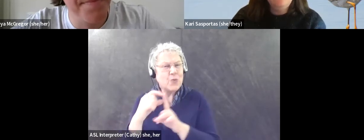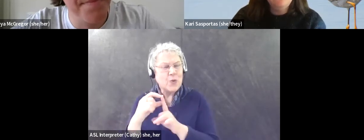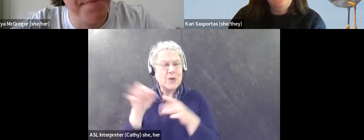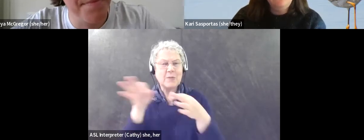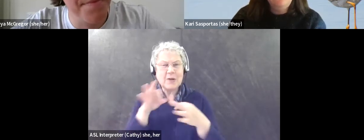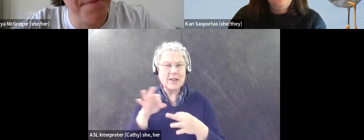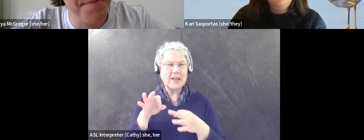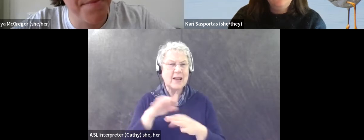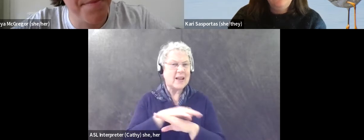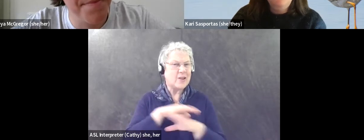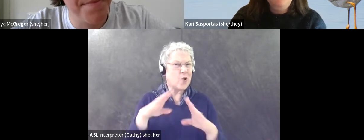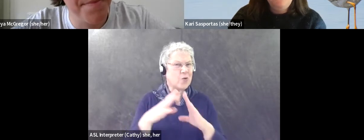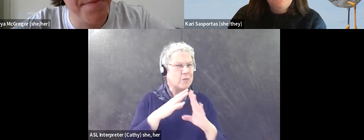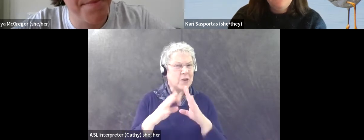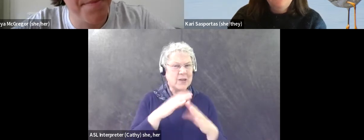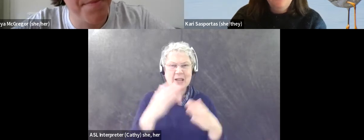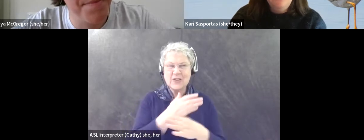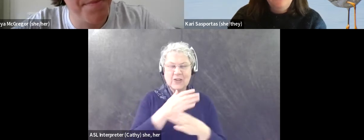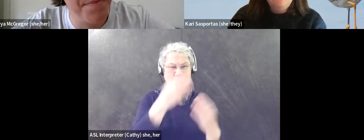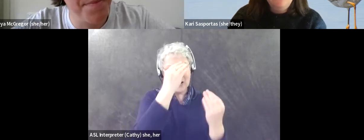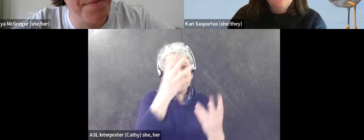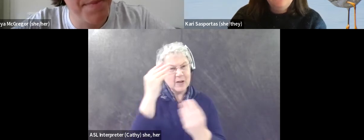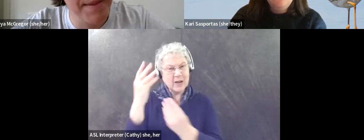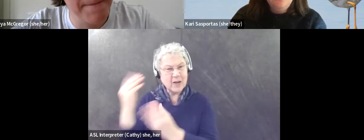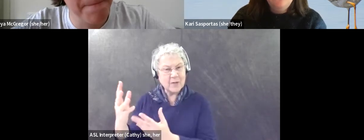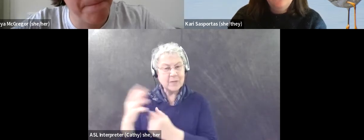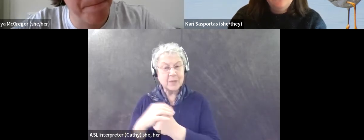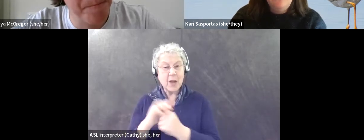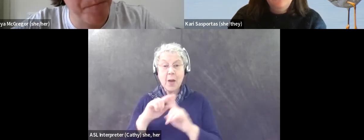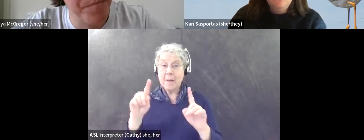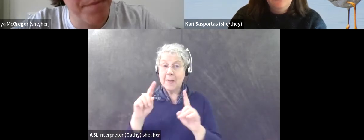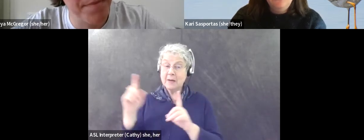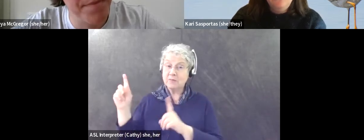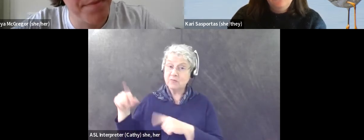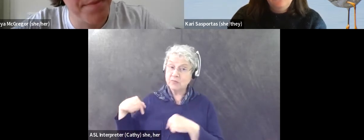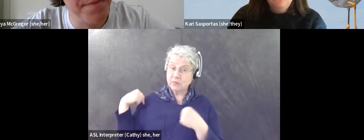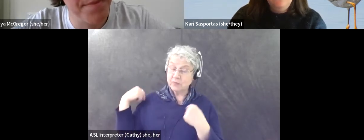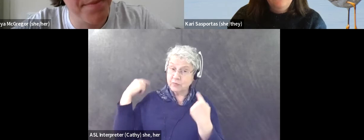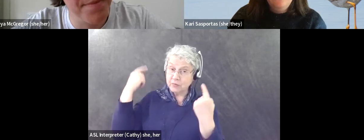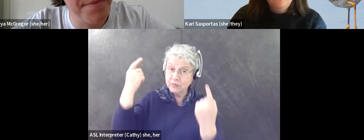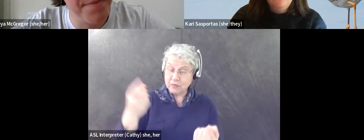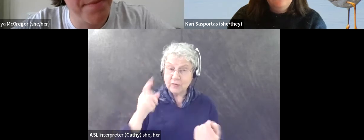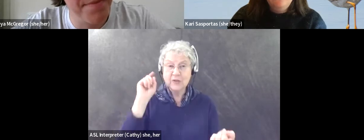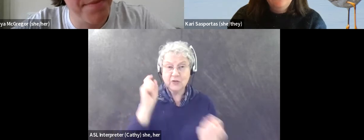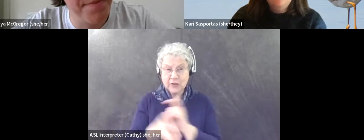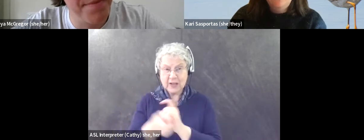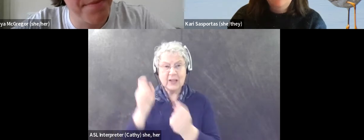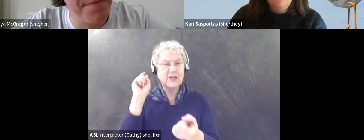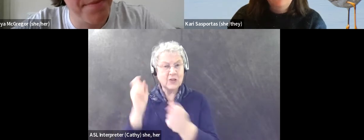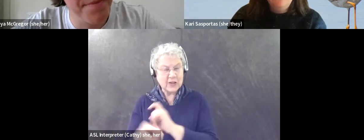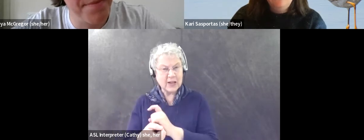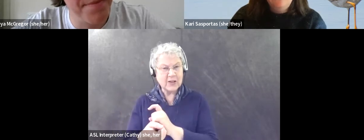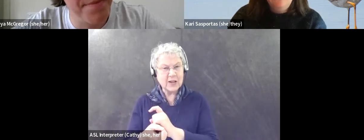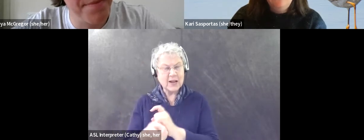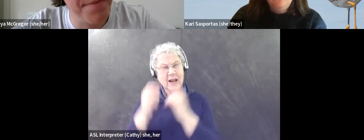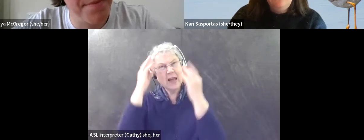community for it. Um, but as things have changed over time, I'm really, um, kind of looking at